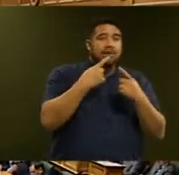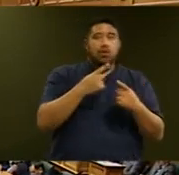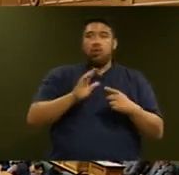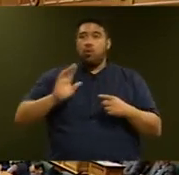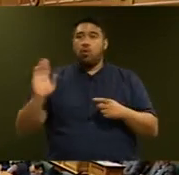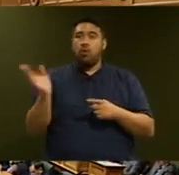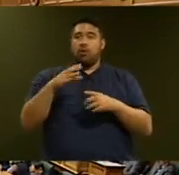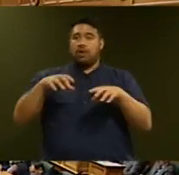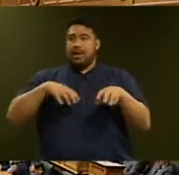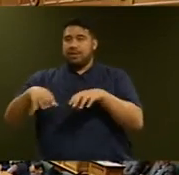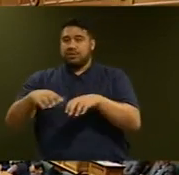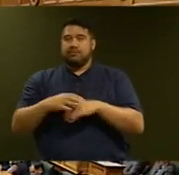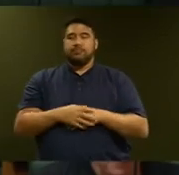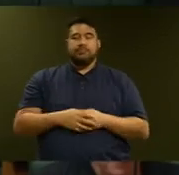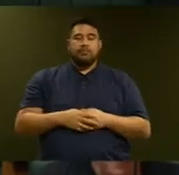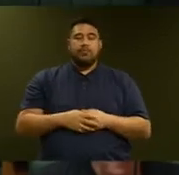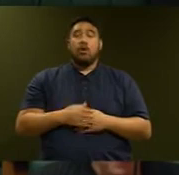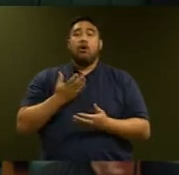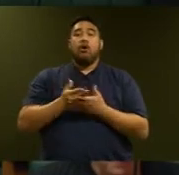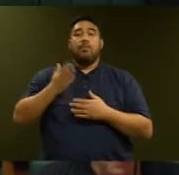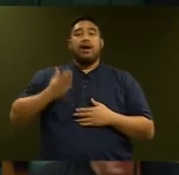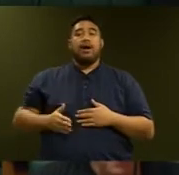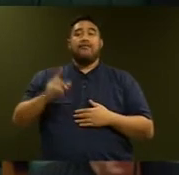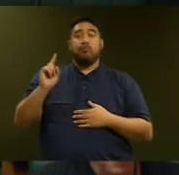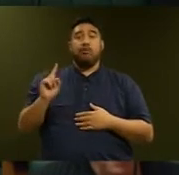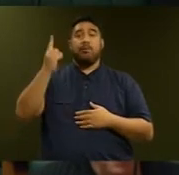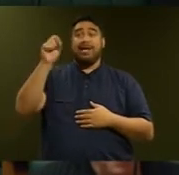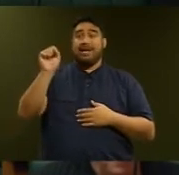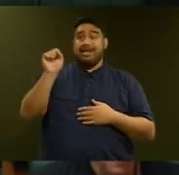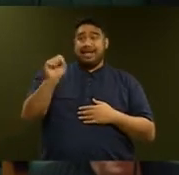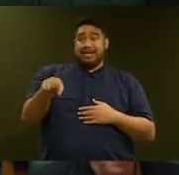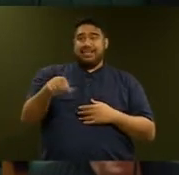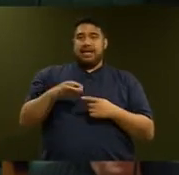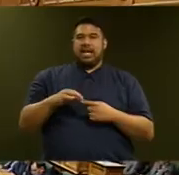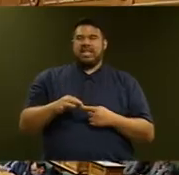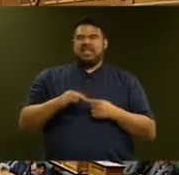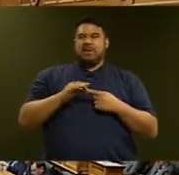Minister, yes, with the possible exception of the last one.